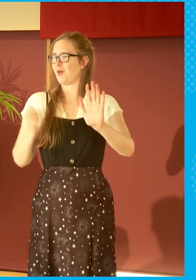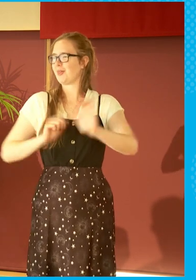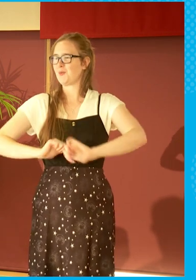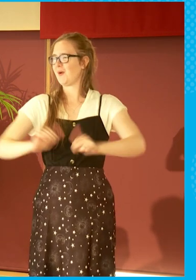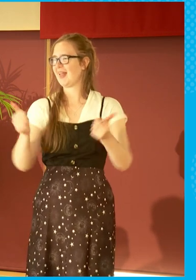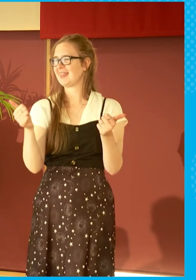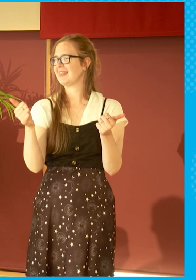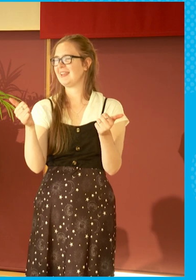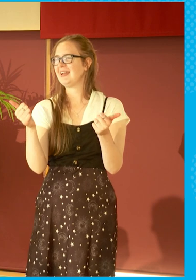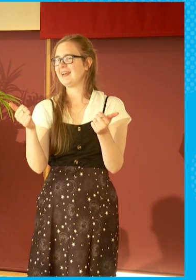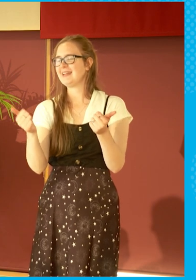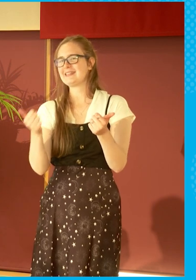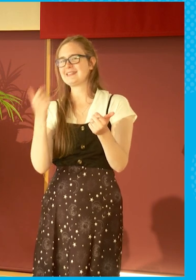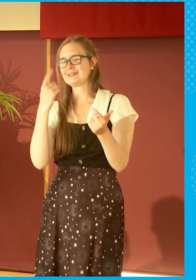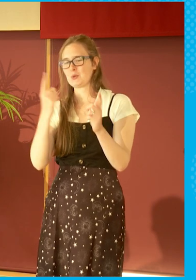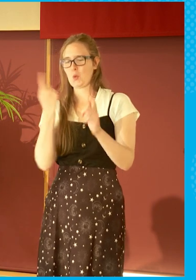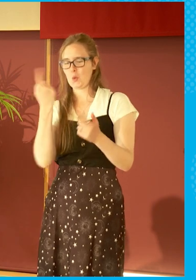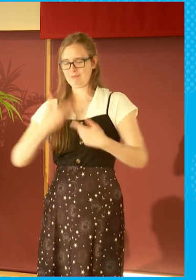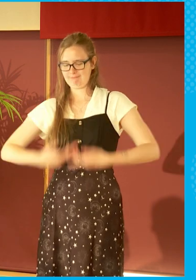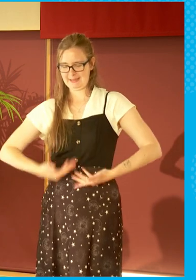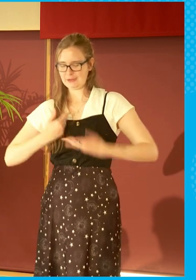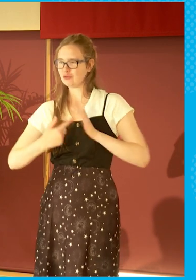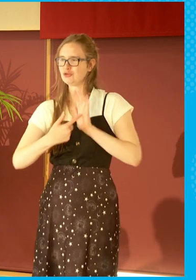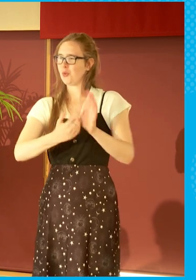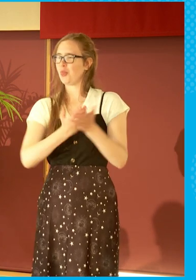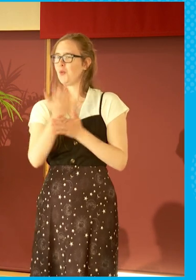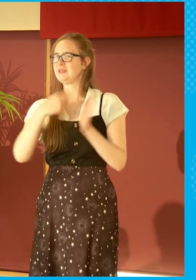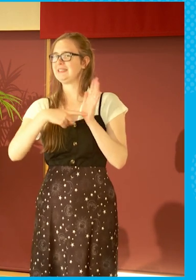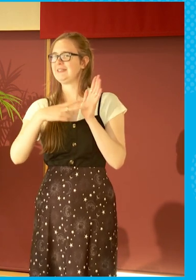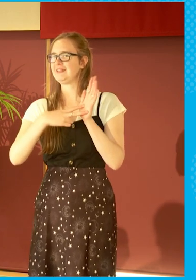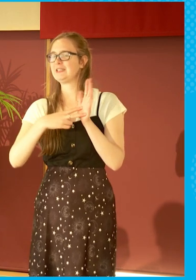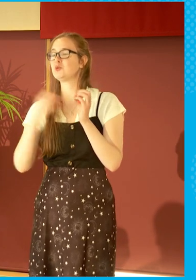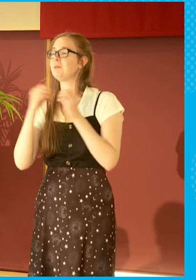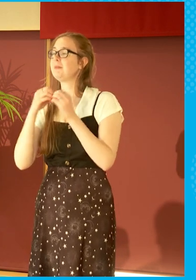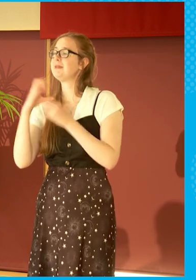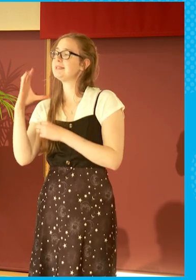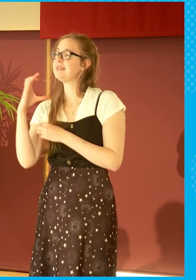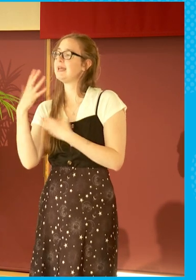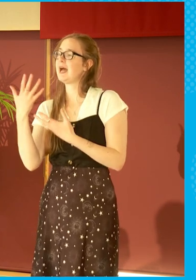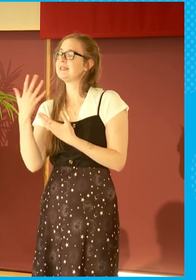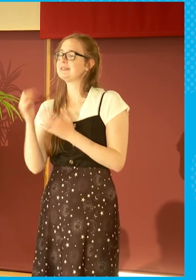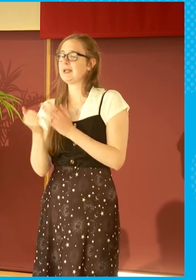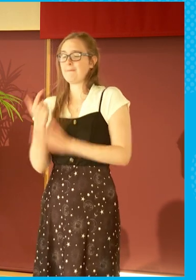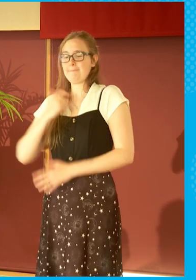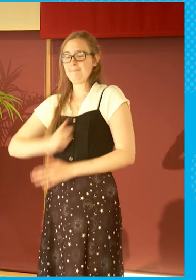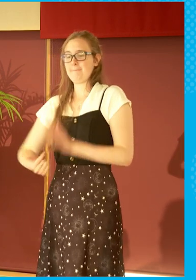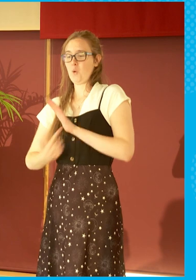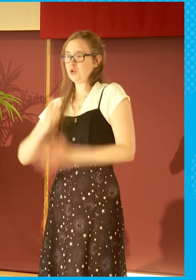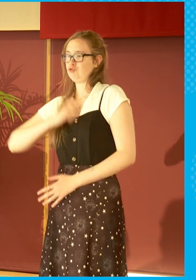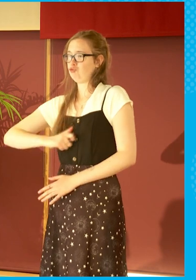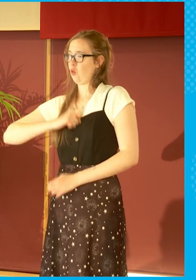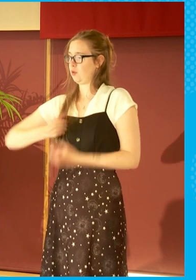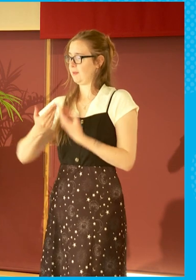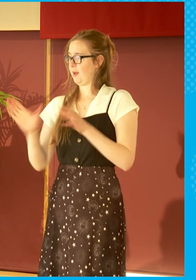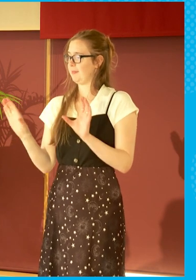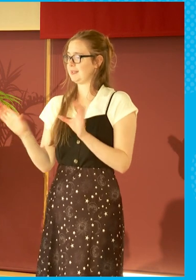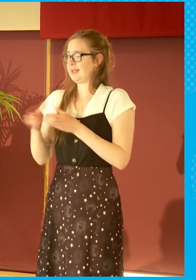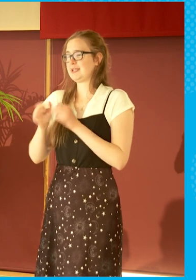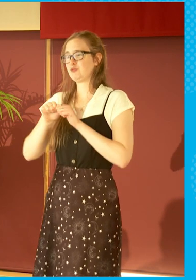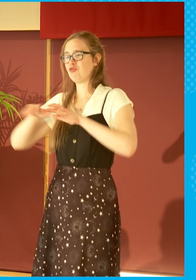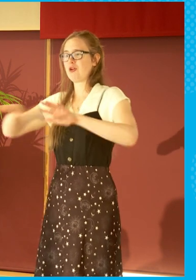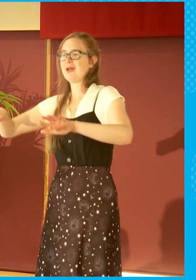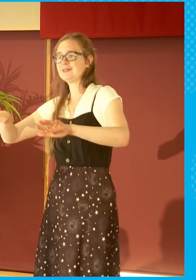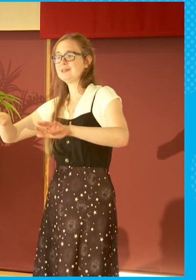the BBC has one of the most important roles as a public sector broadcaster.